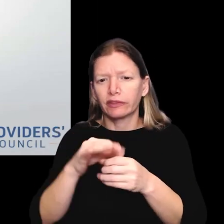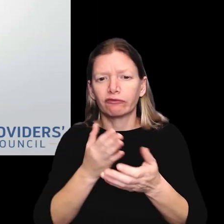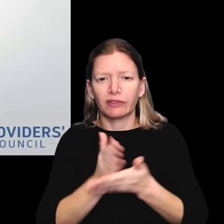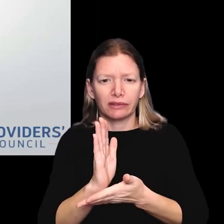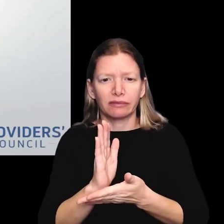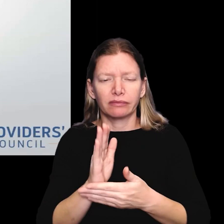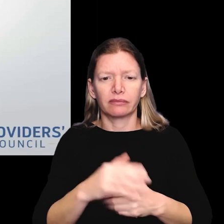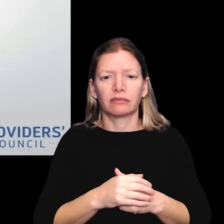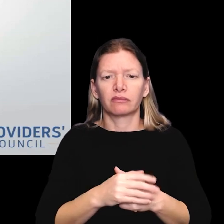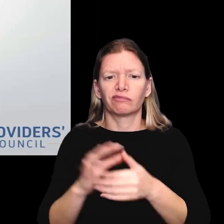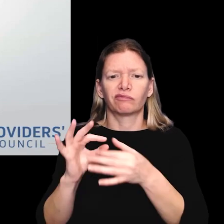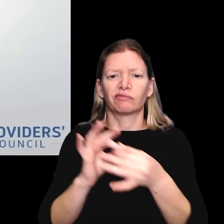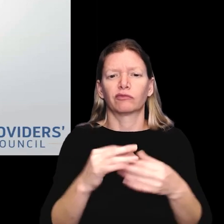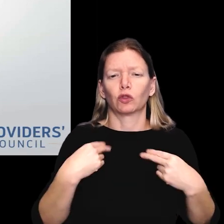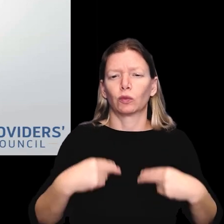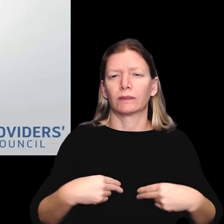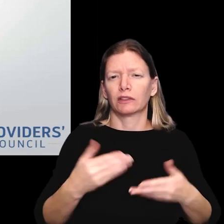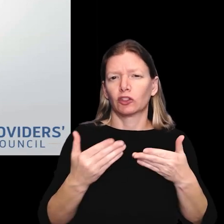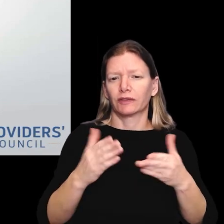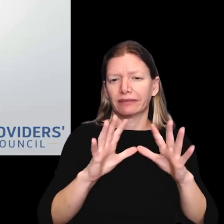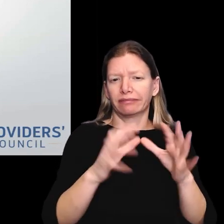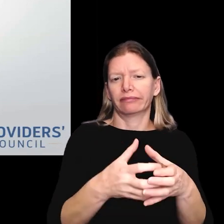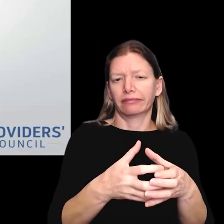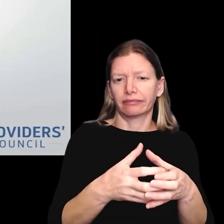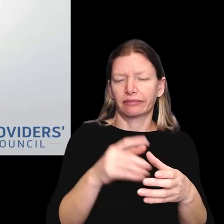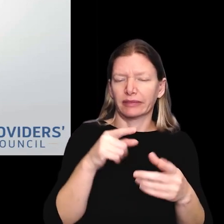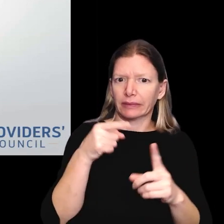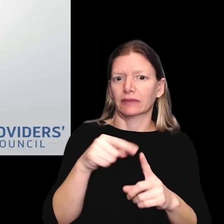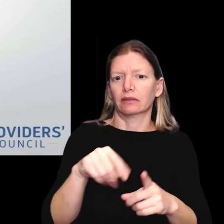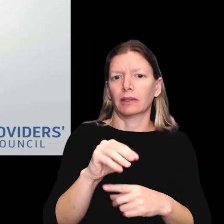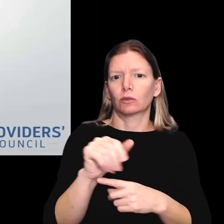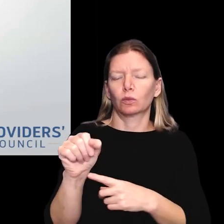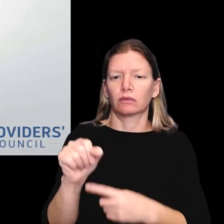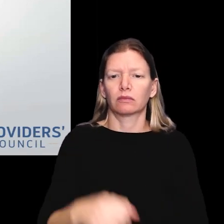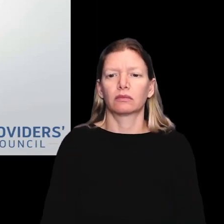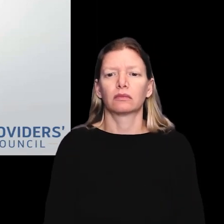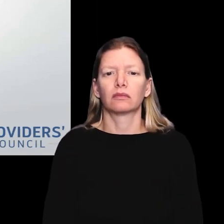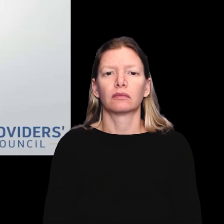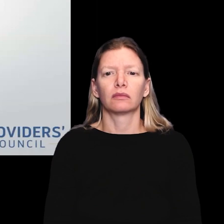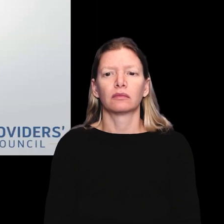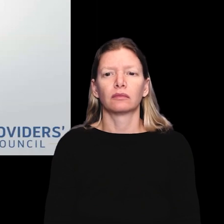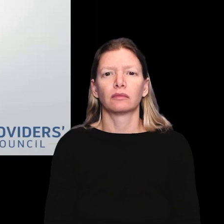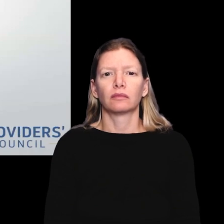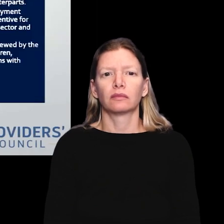and voting rights in relation to the human services sector specifically in Massachusetts.